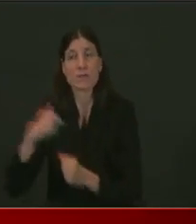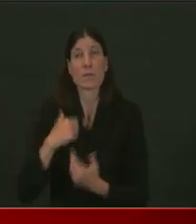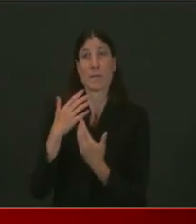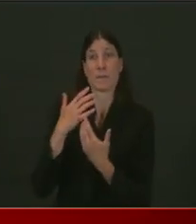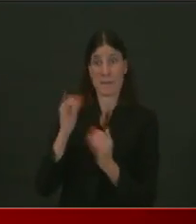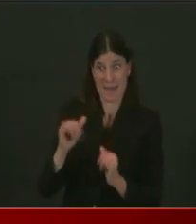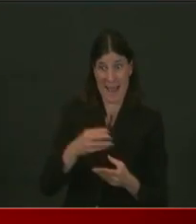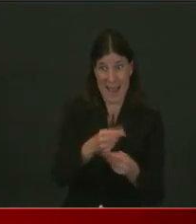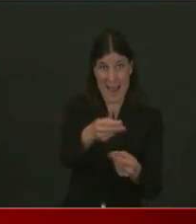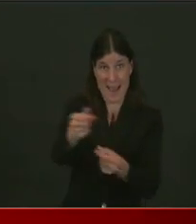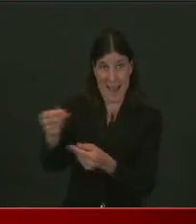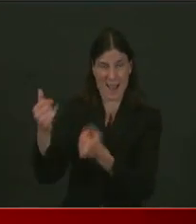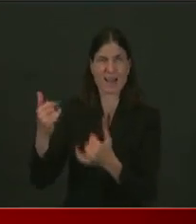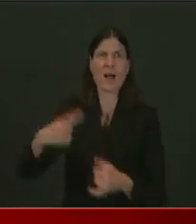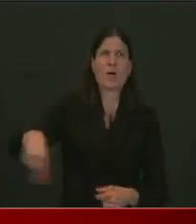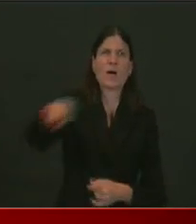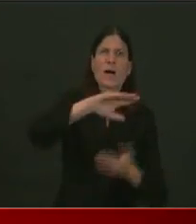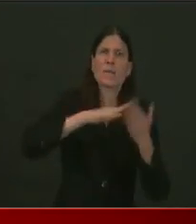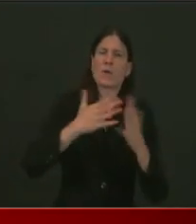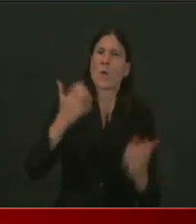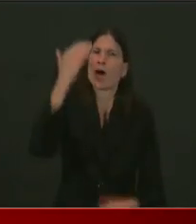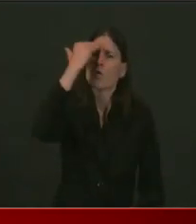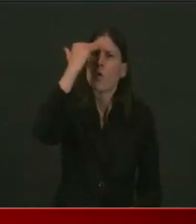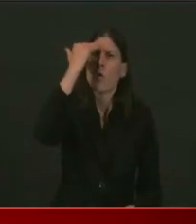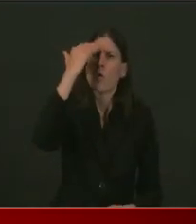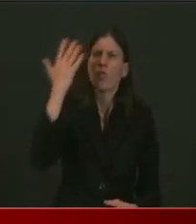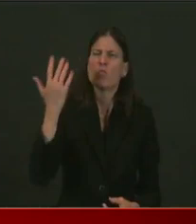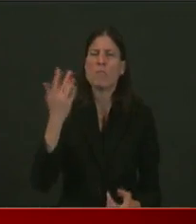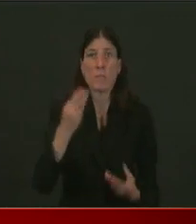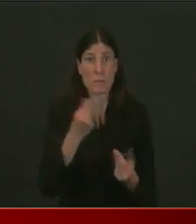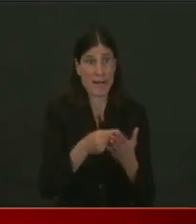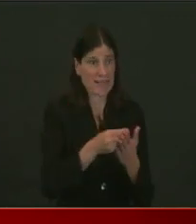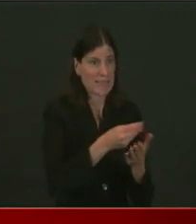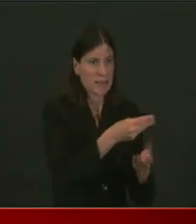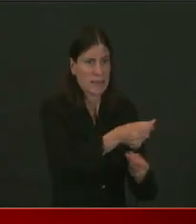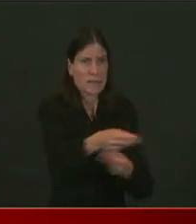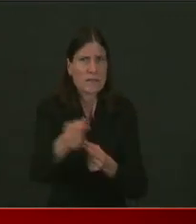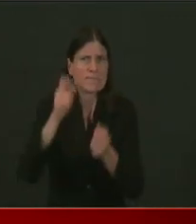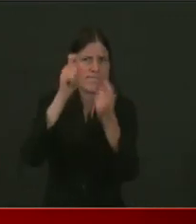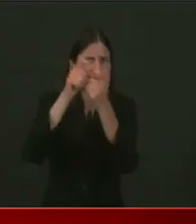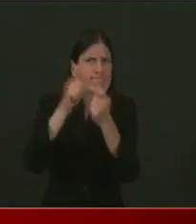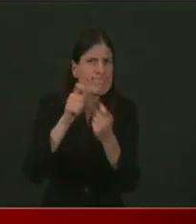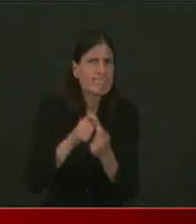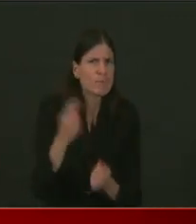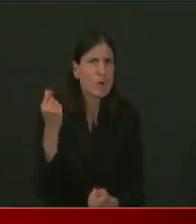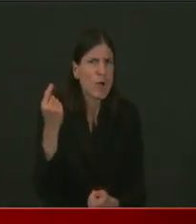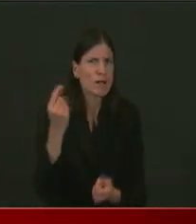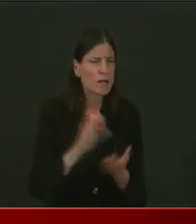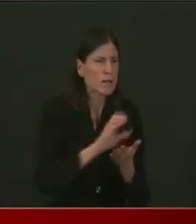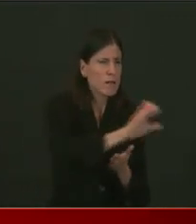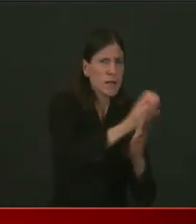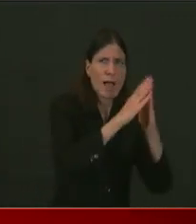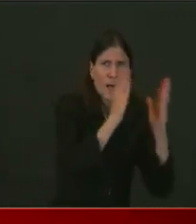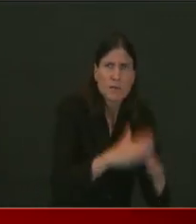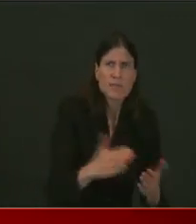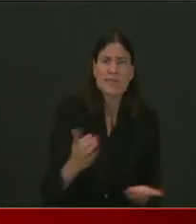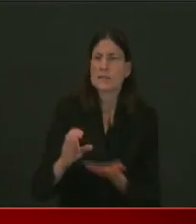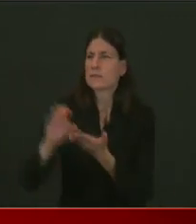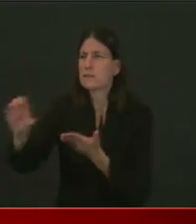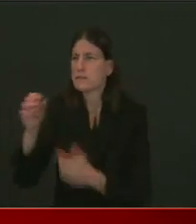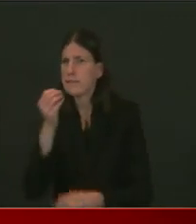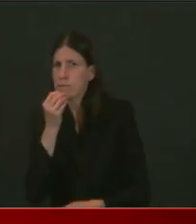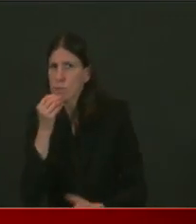Um, later this afternoon, I think probably right after this press conference, we're going to be launching a